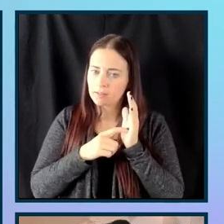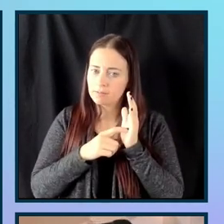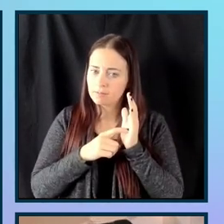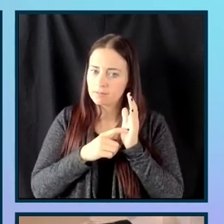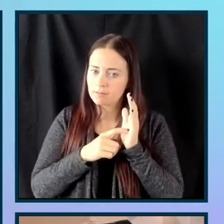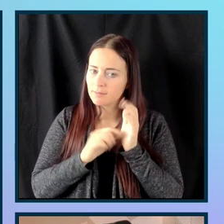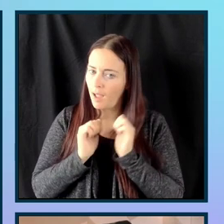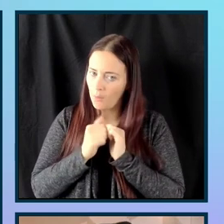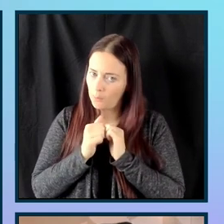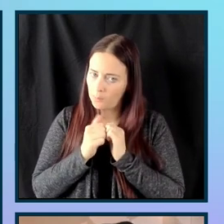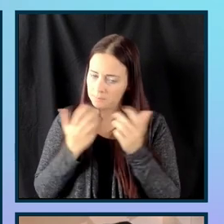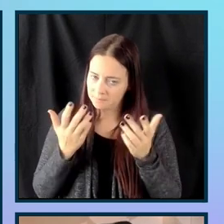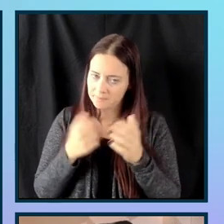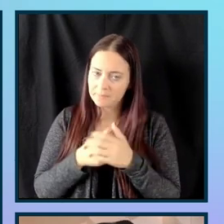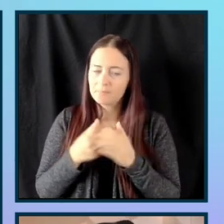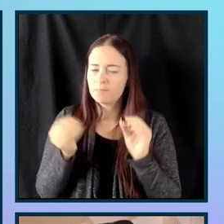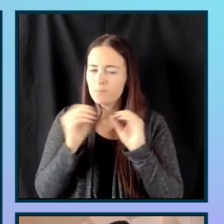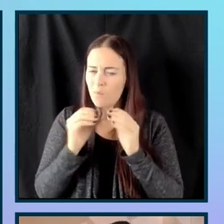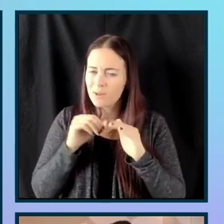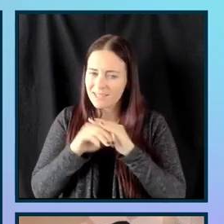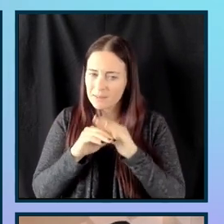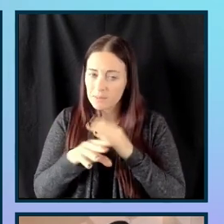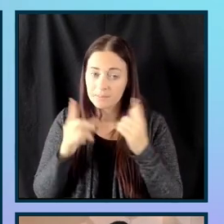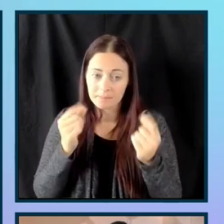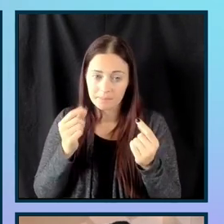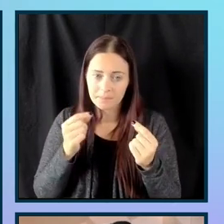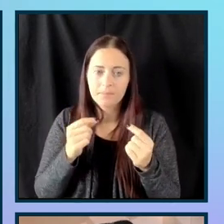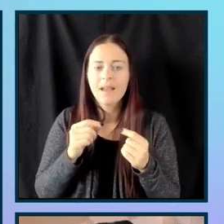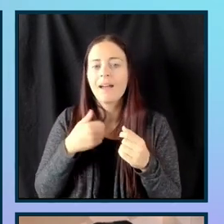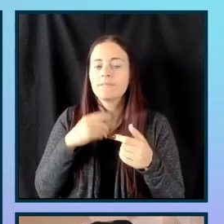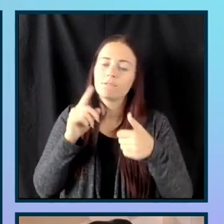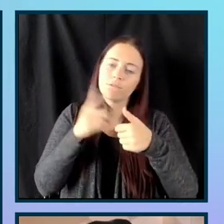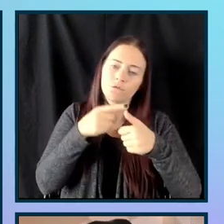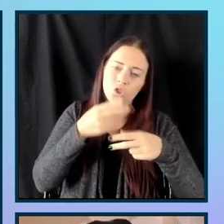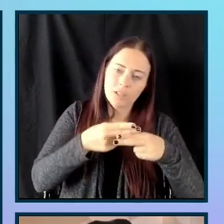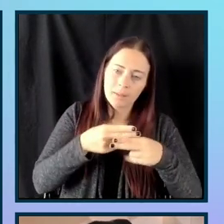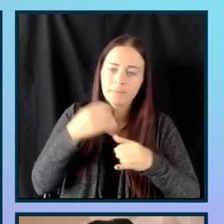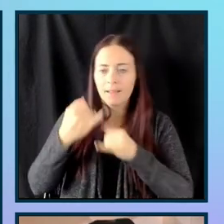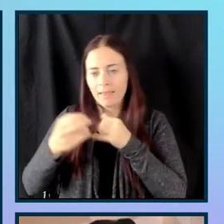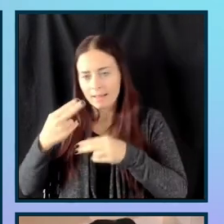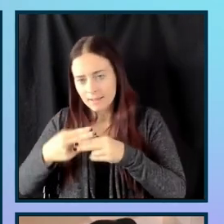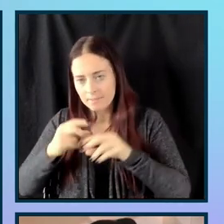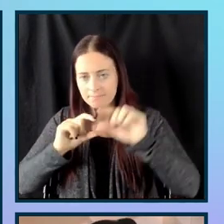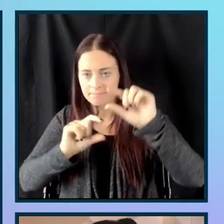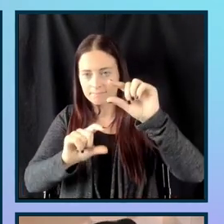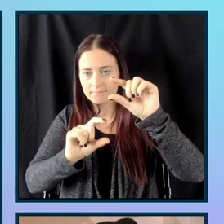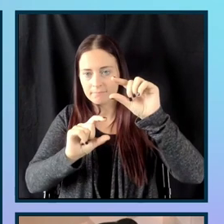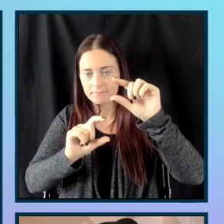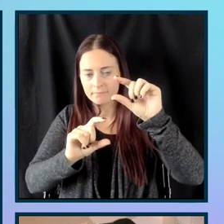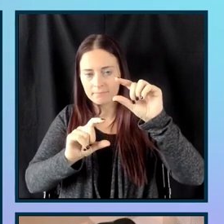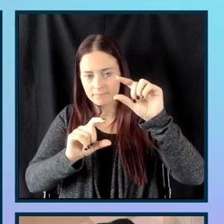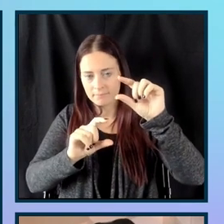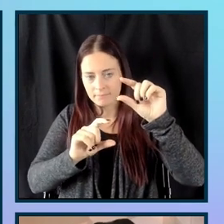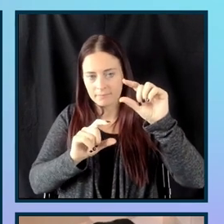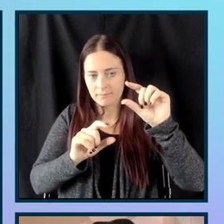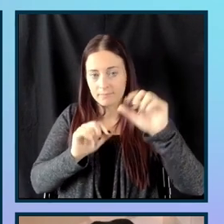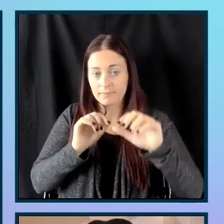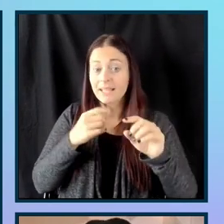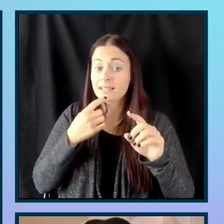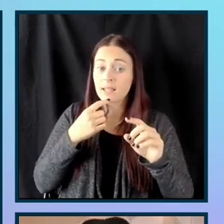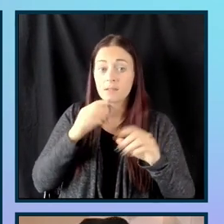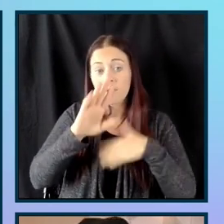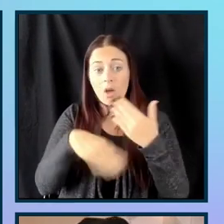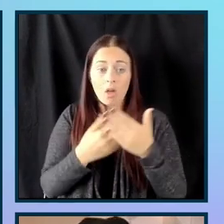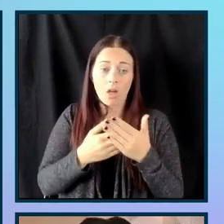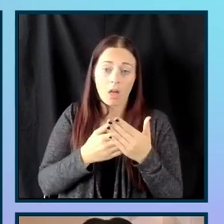one we have, and again, the same kind of example, we have a first name and last name fields. And then we have all fields are required